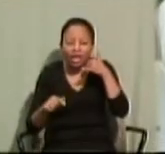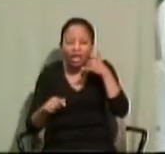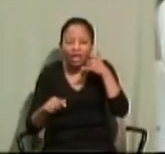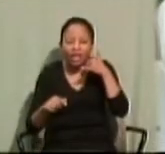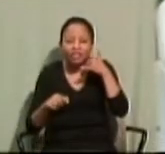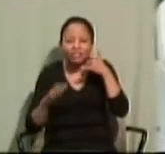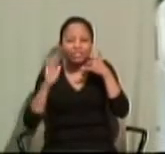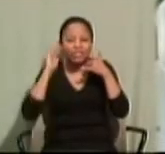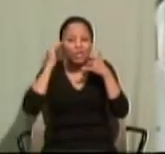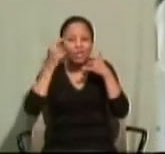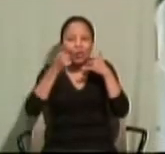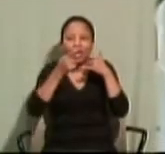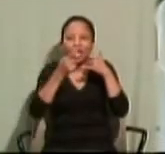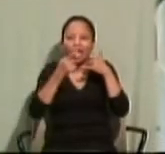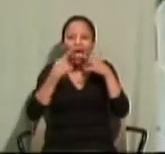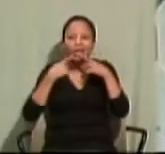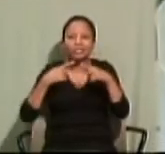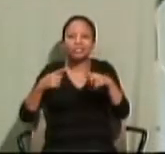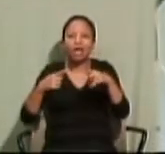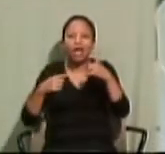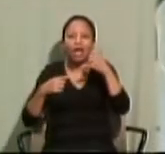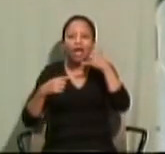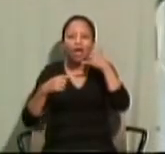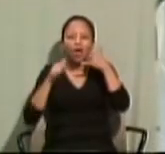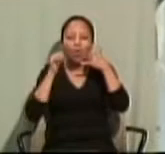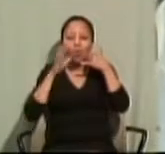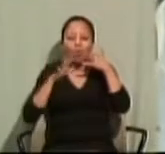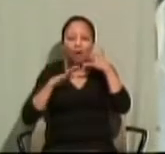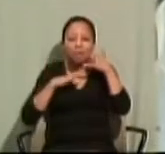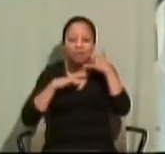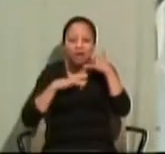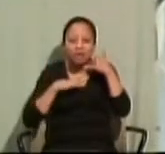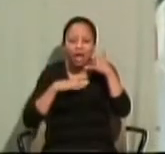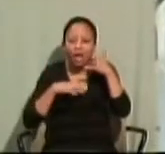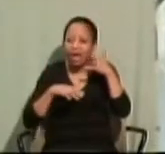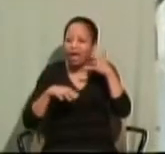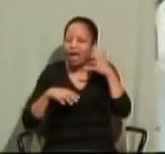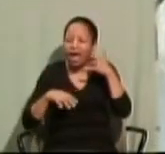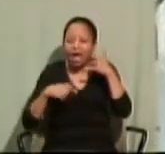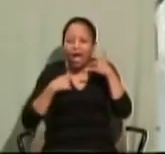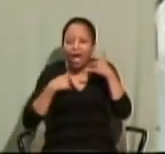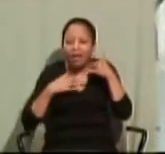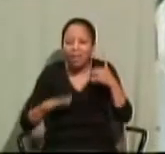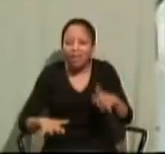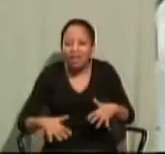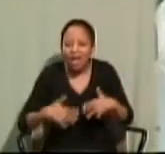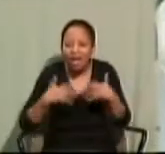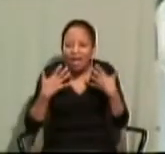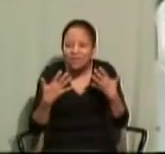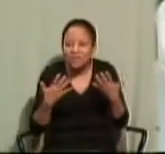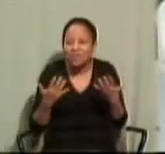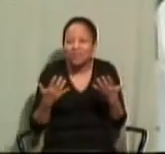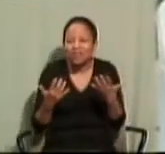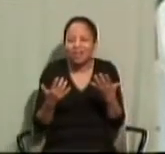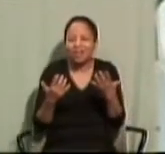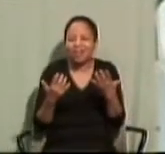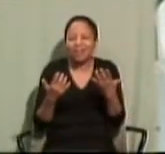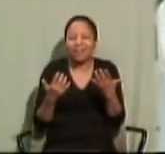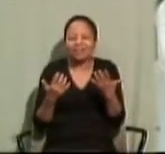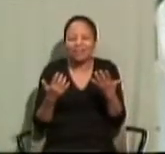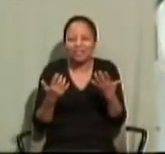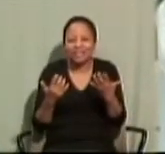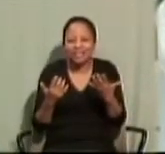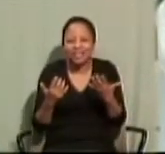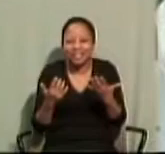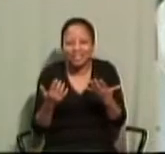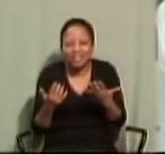Do not spread bad news around. And most especially when